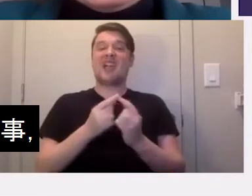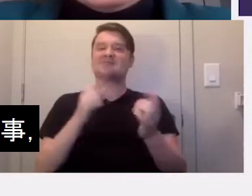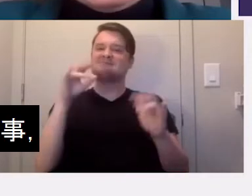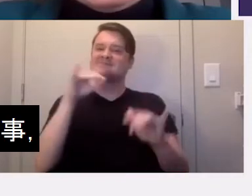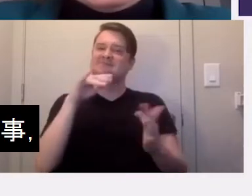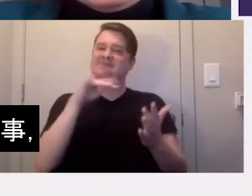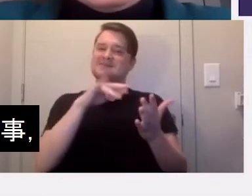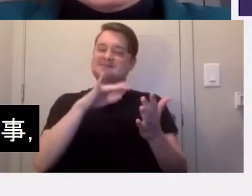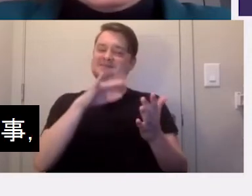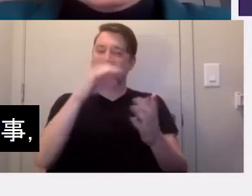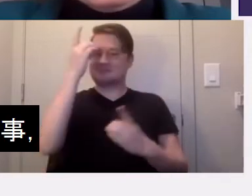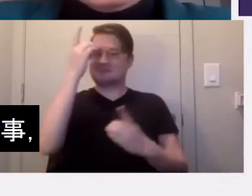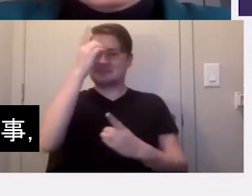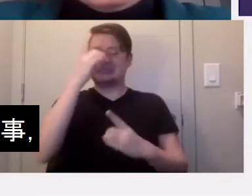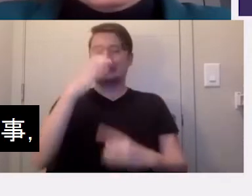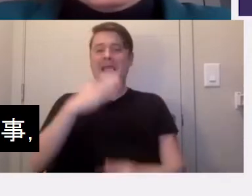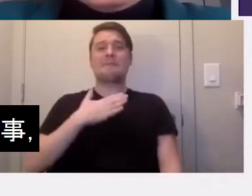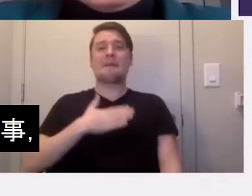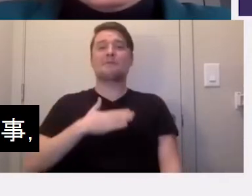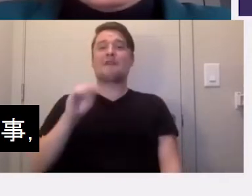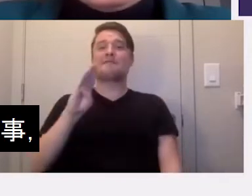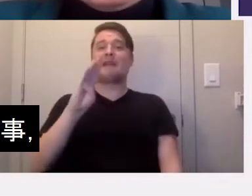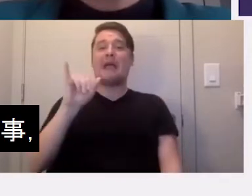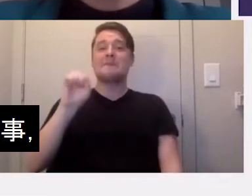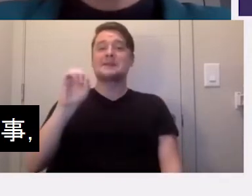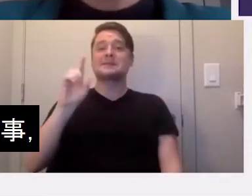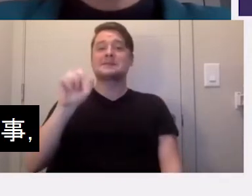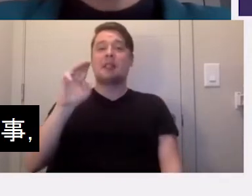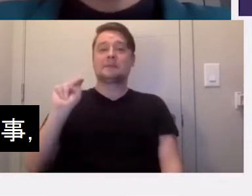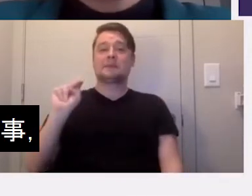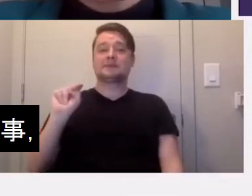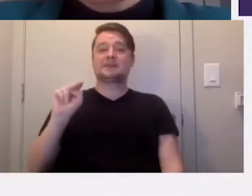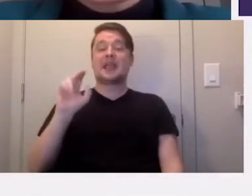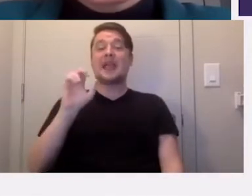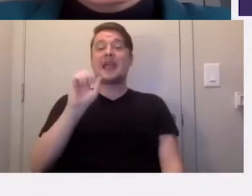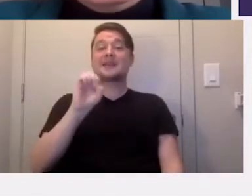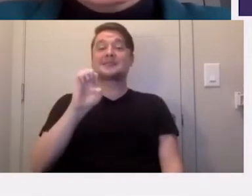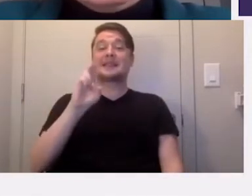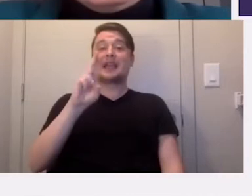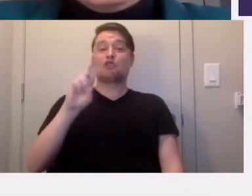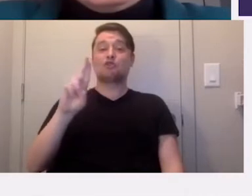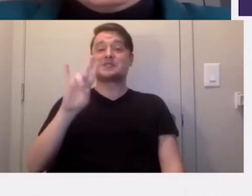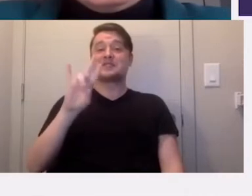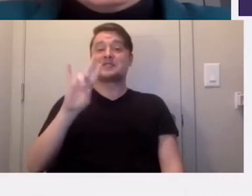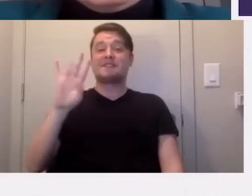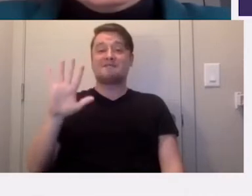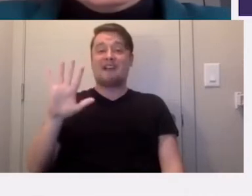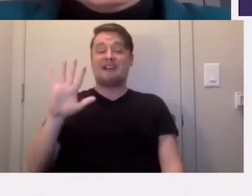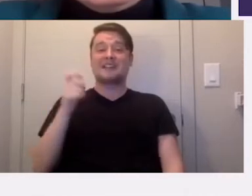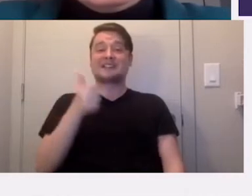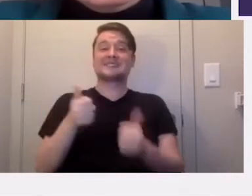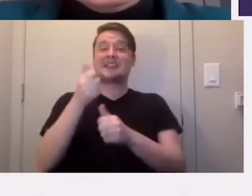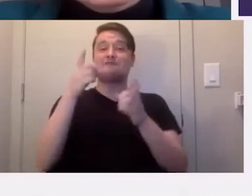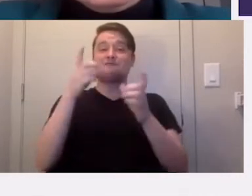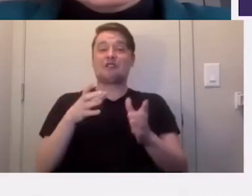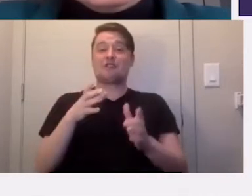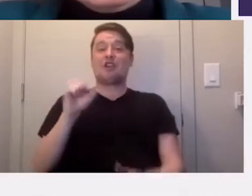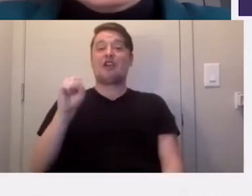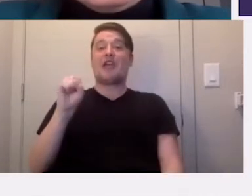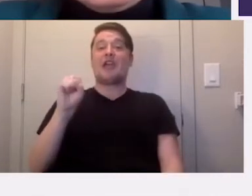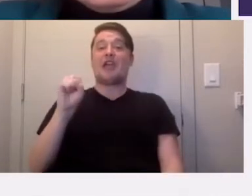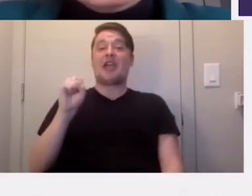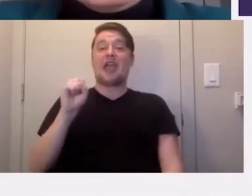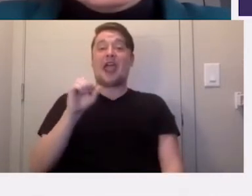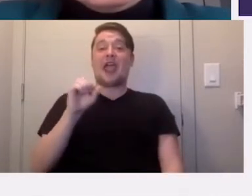SEIU-775 Benefits Group Executive Director, and Sterling Harters, SEIU-775 Benefits